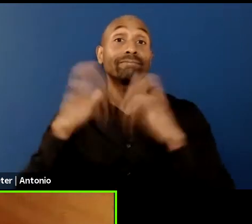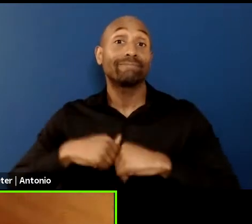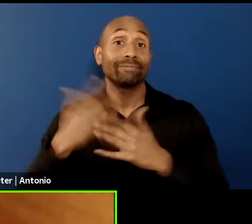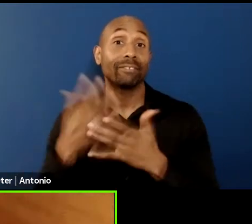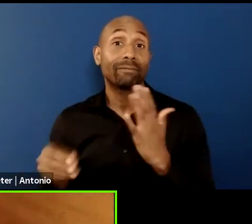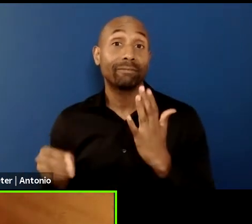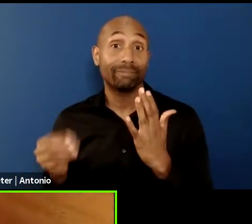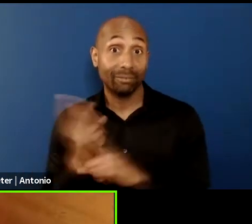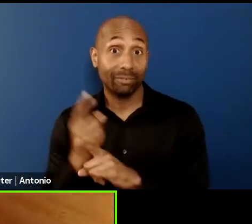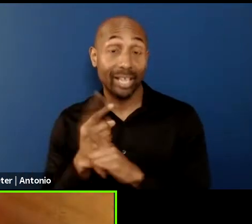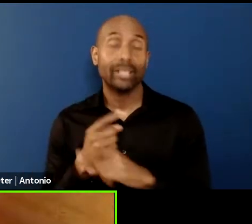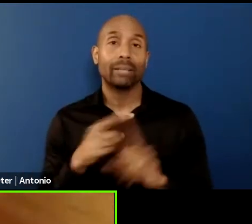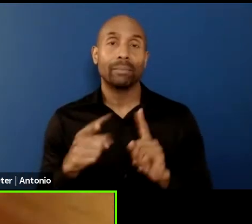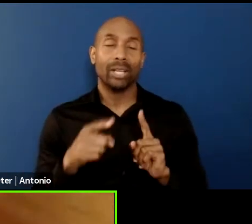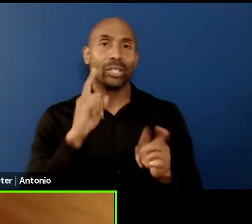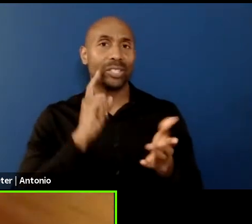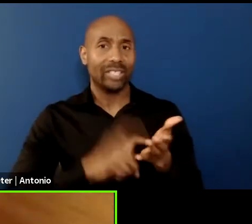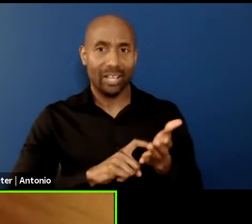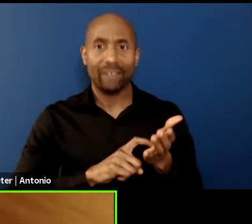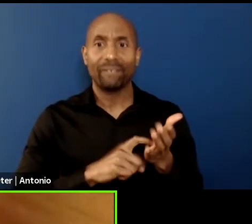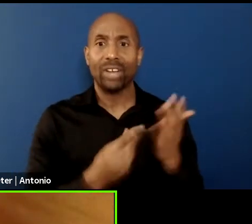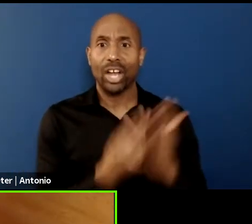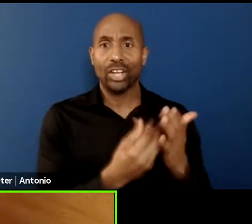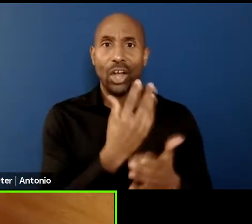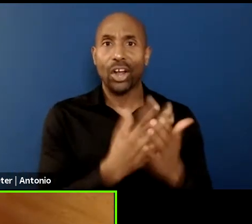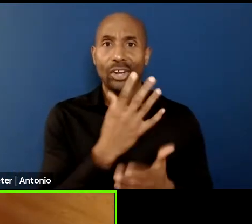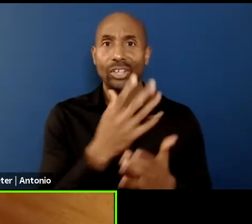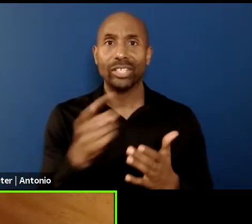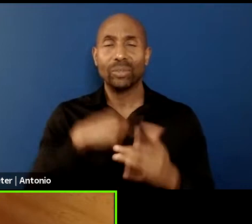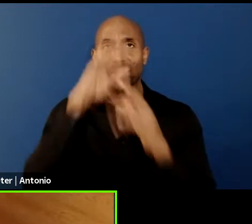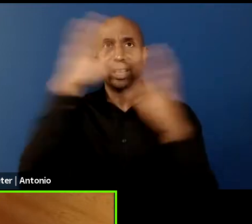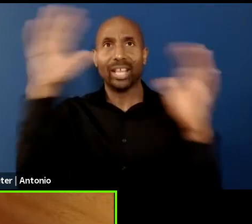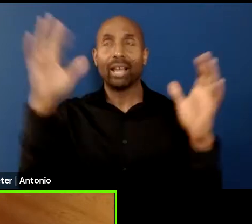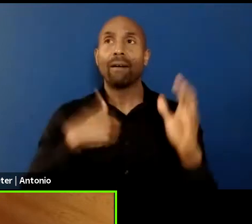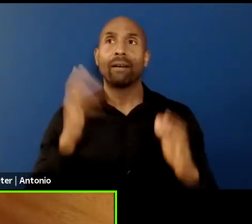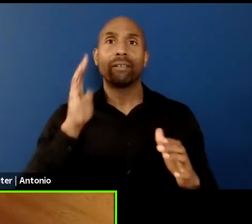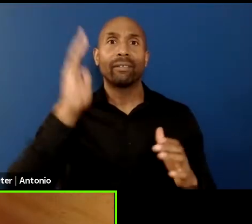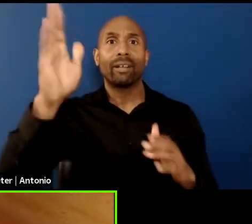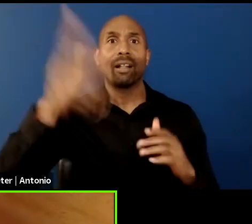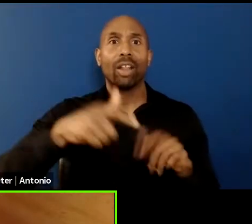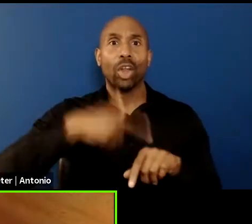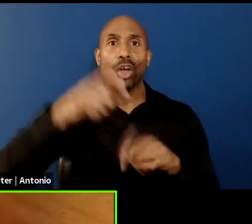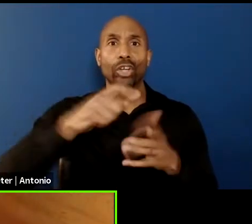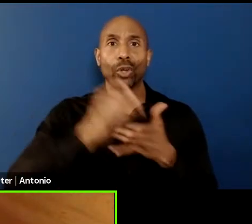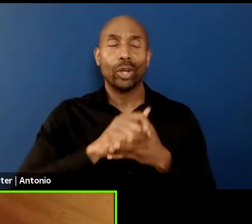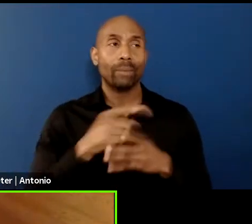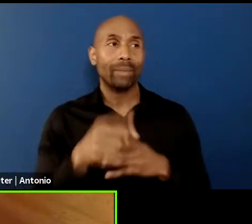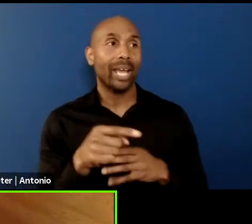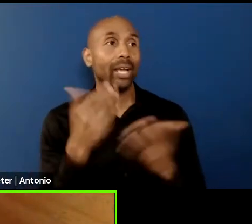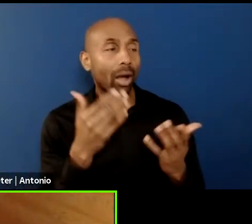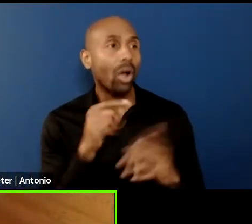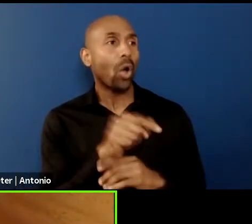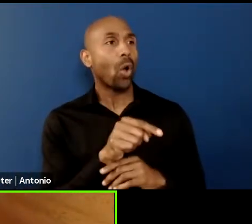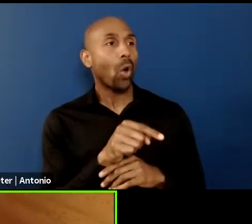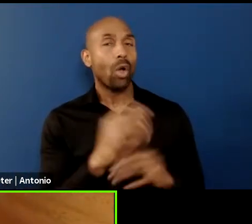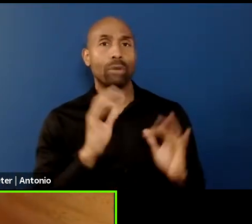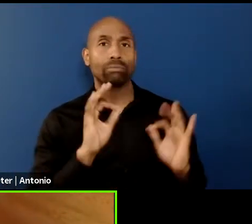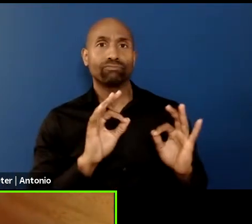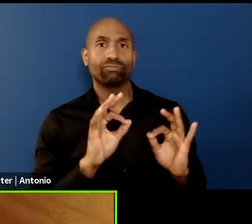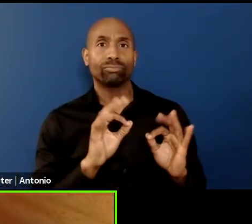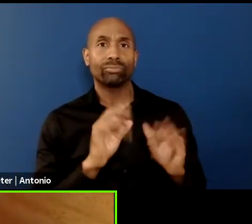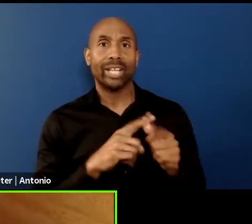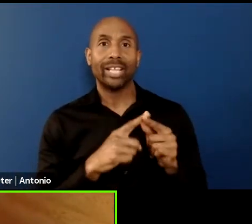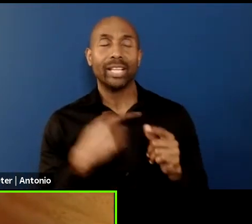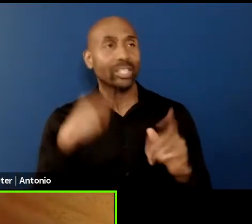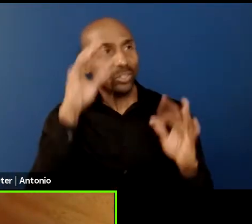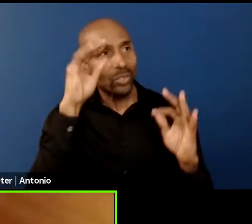think that in next year it's going to be even better and in five years it's going to be even better or it can also be, you know,